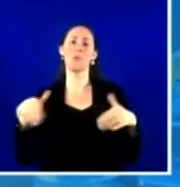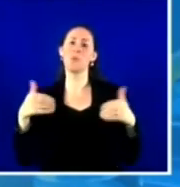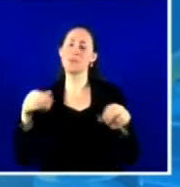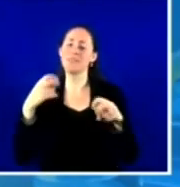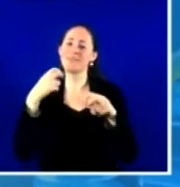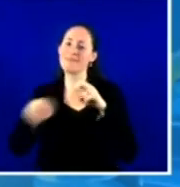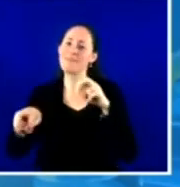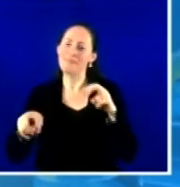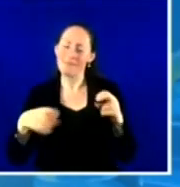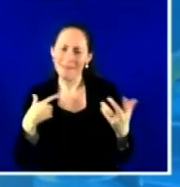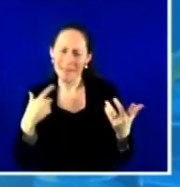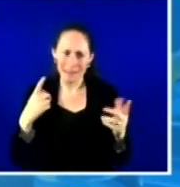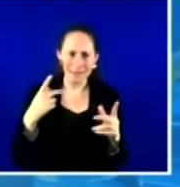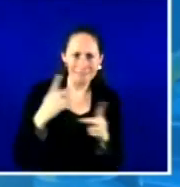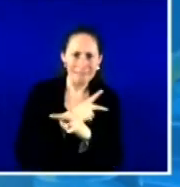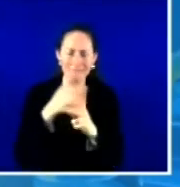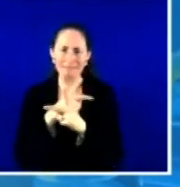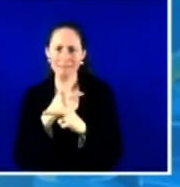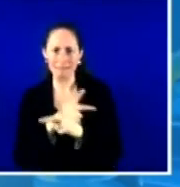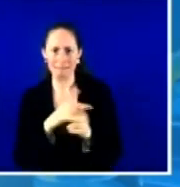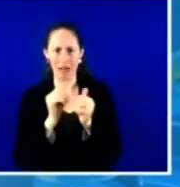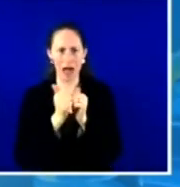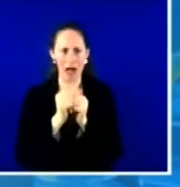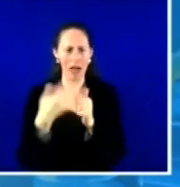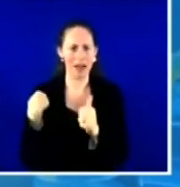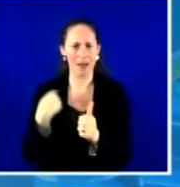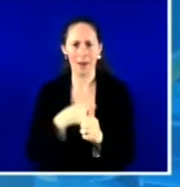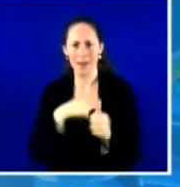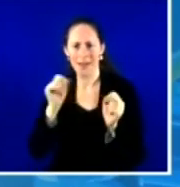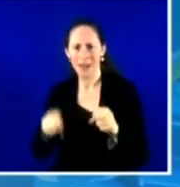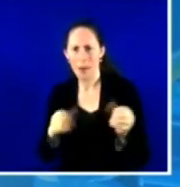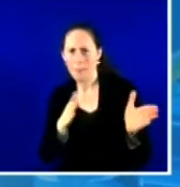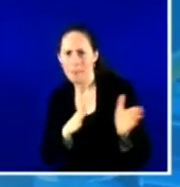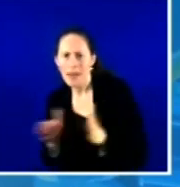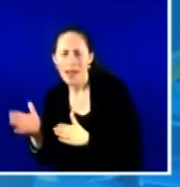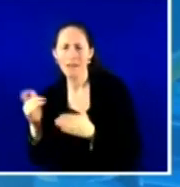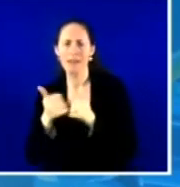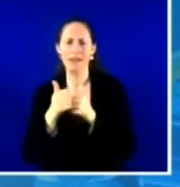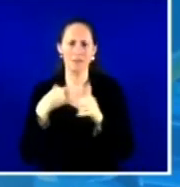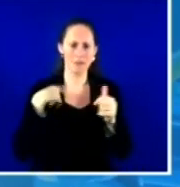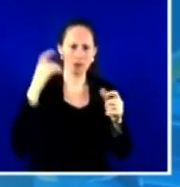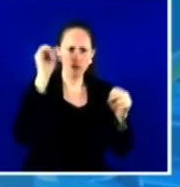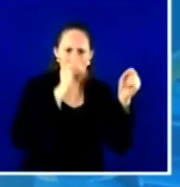you know, planning out a strategy or strategies that will affect all of those